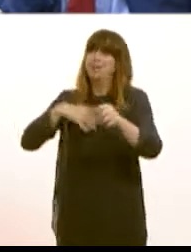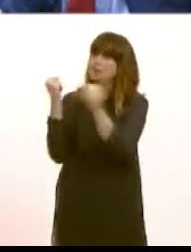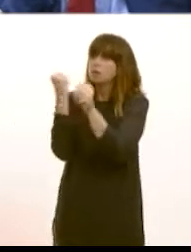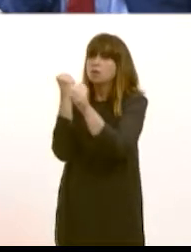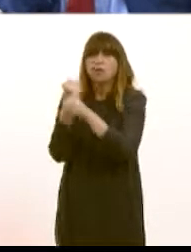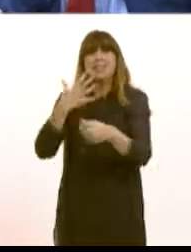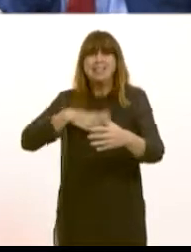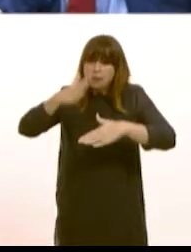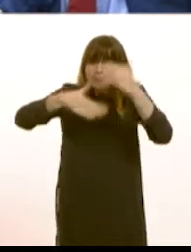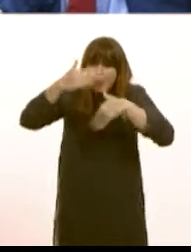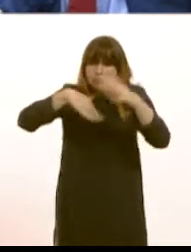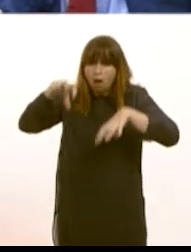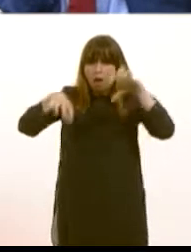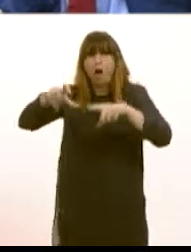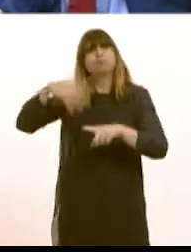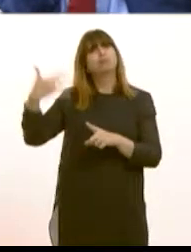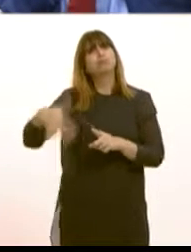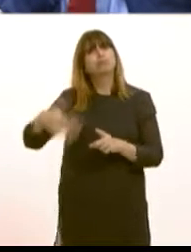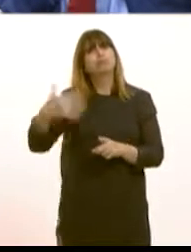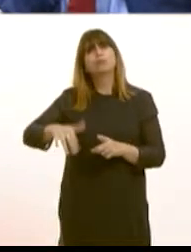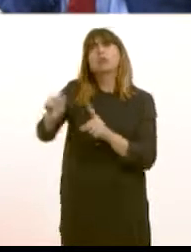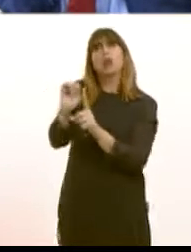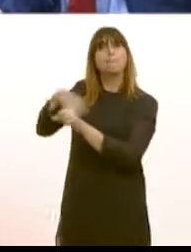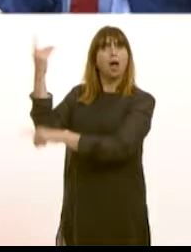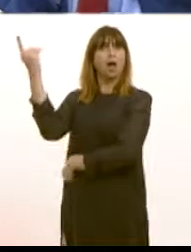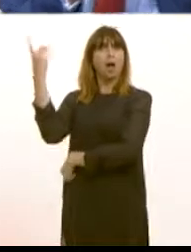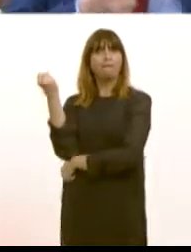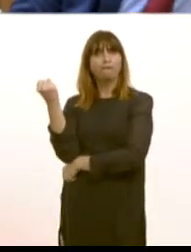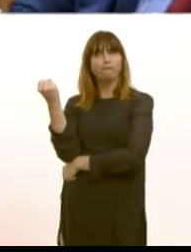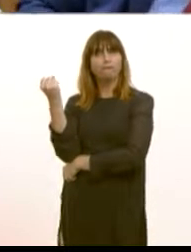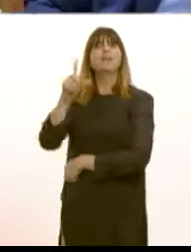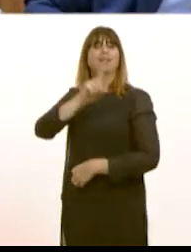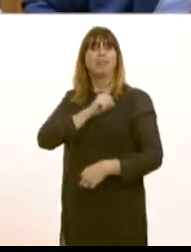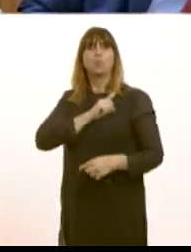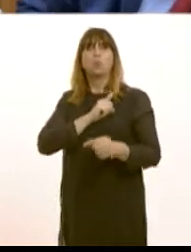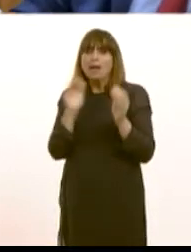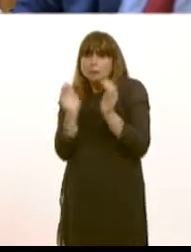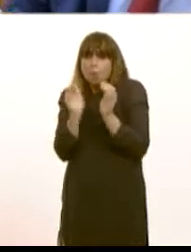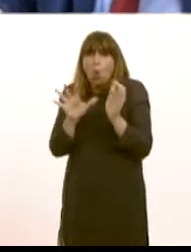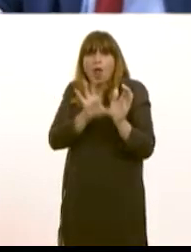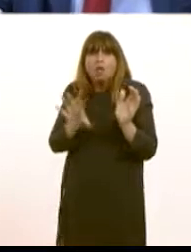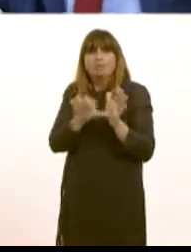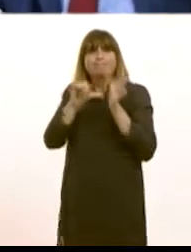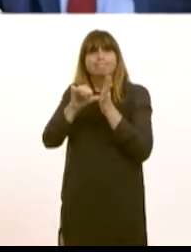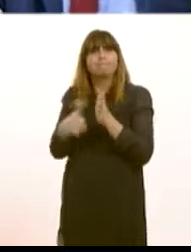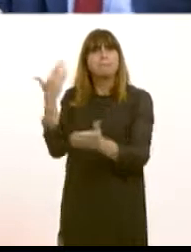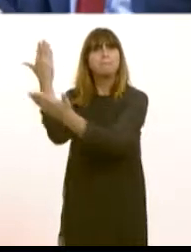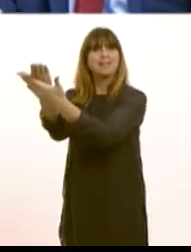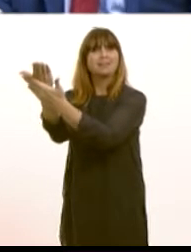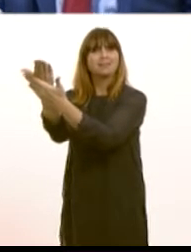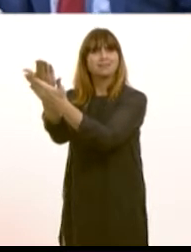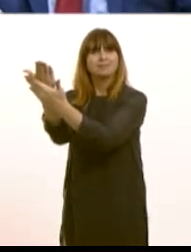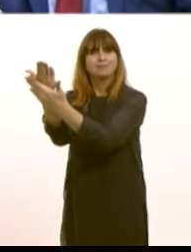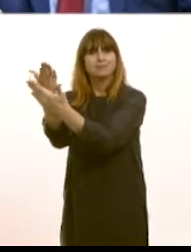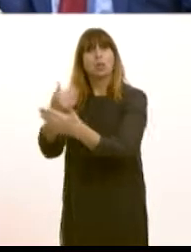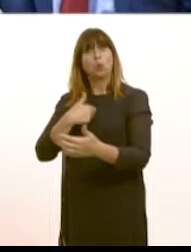huge, which is why, of course, it makes it very difficult for the Commonwealth Games to go to smaller countries these days. Now, what we wanted was to put